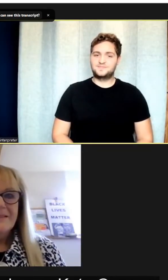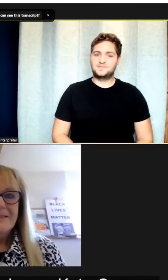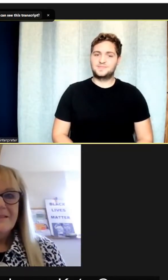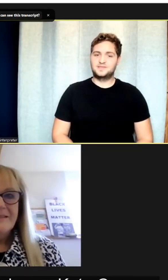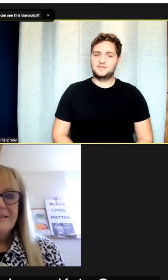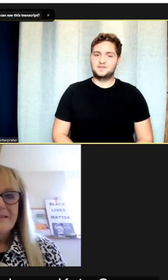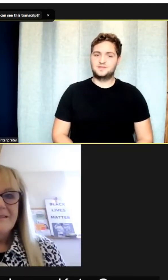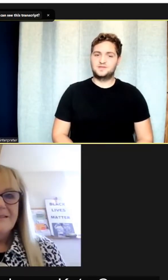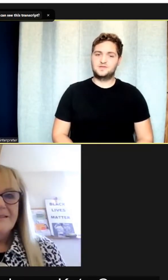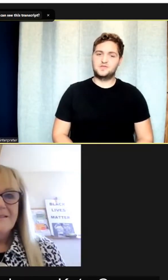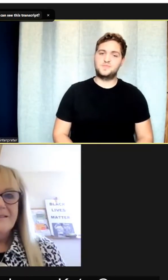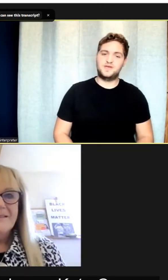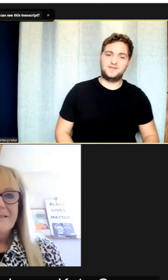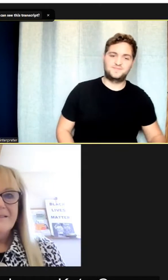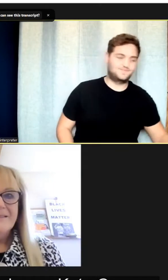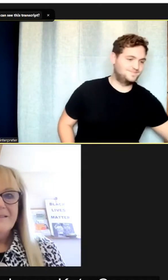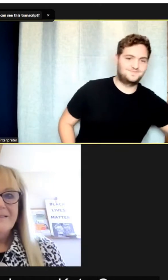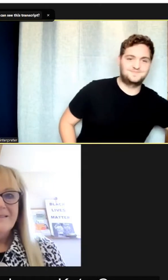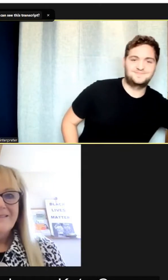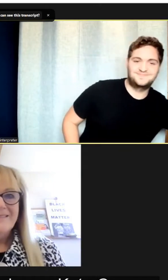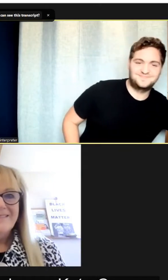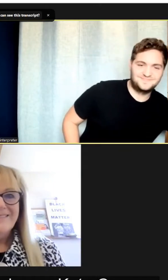Cooper.